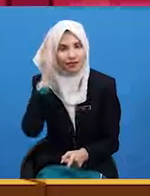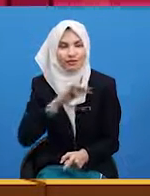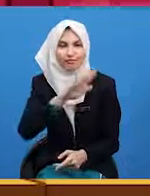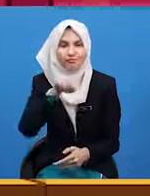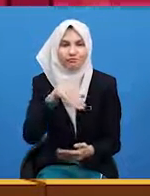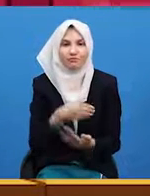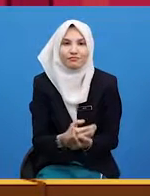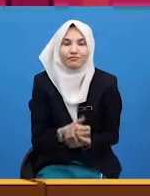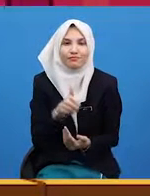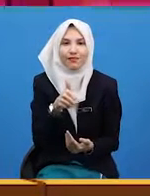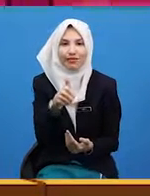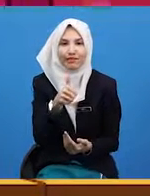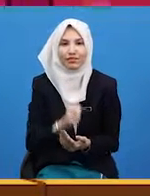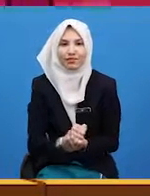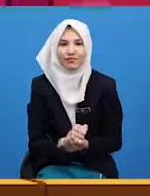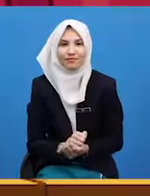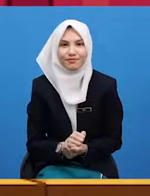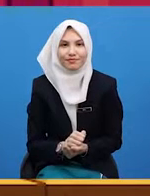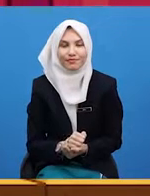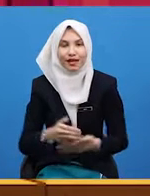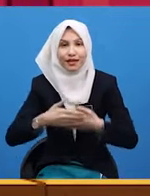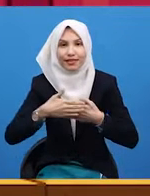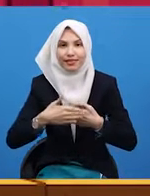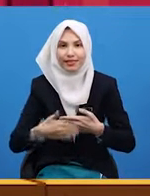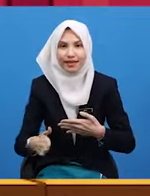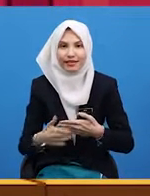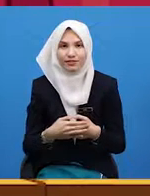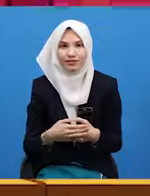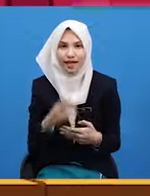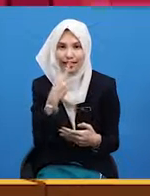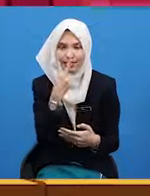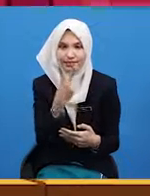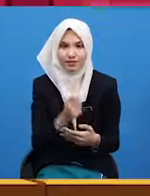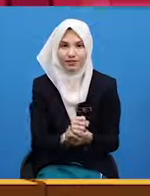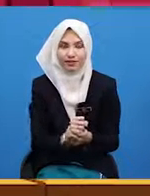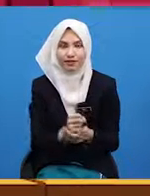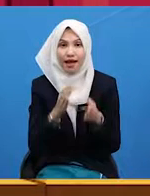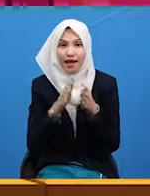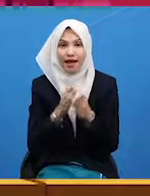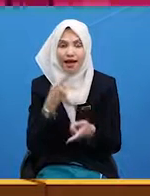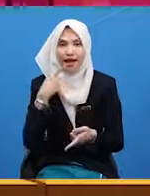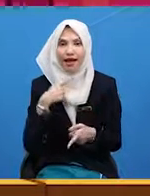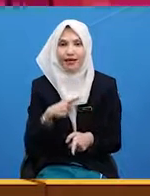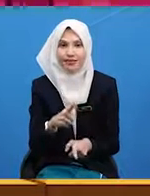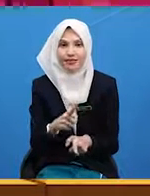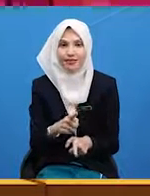great at home. Next one. Let's see if you can answer this. What time is